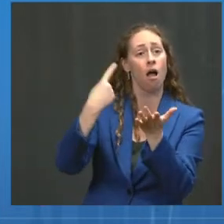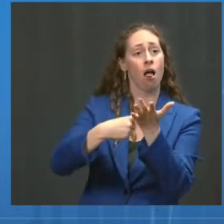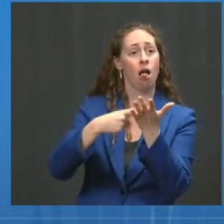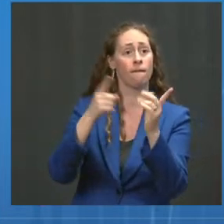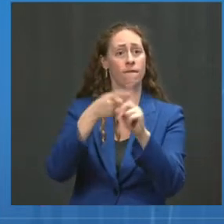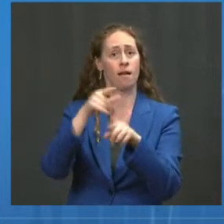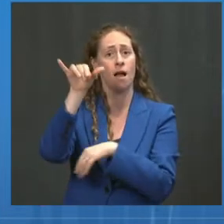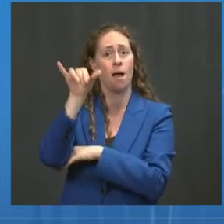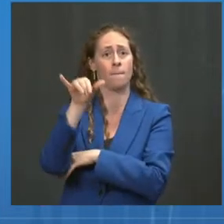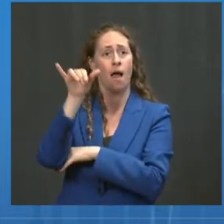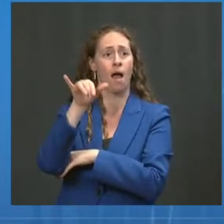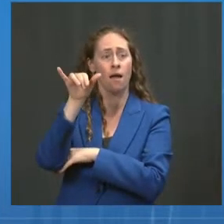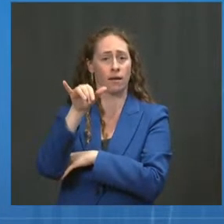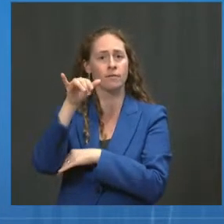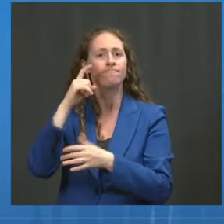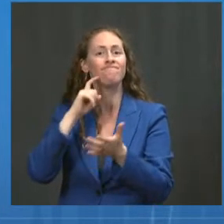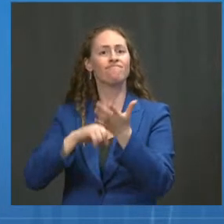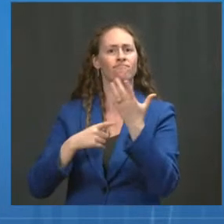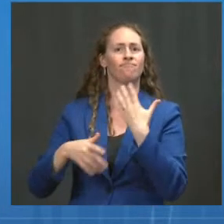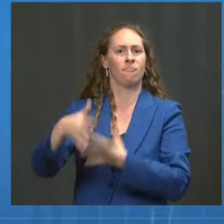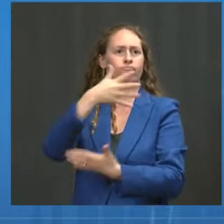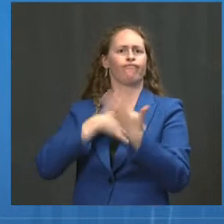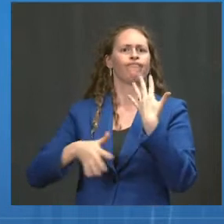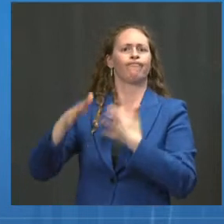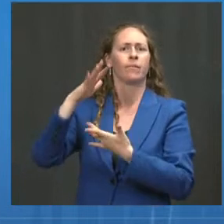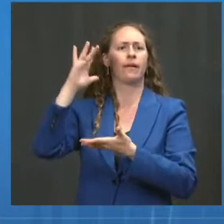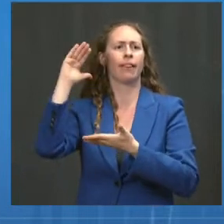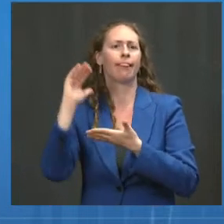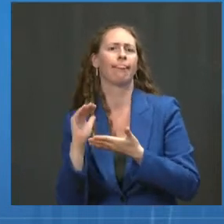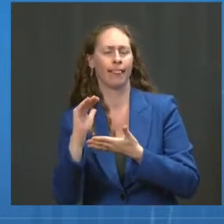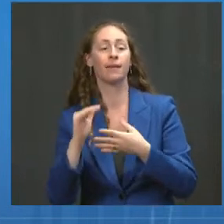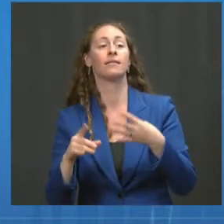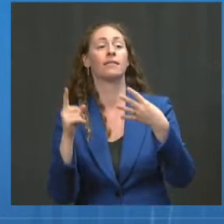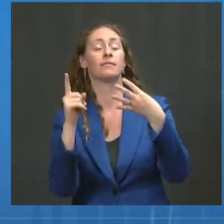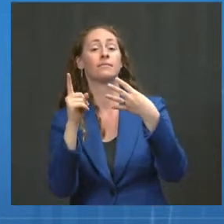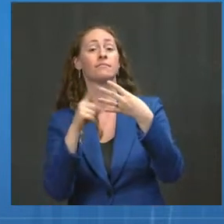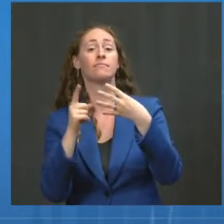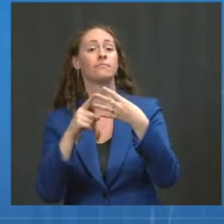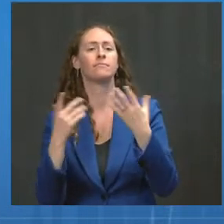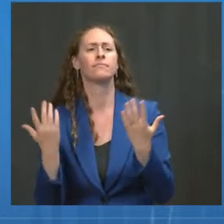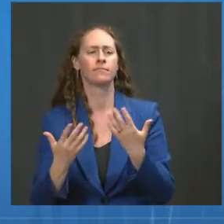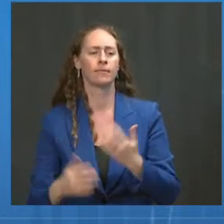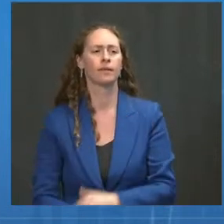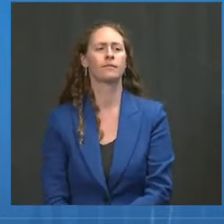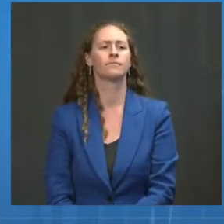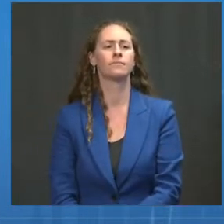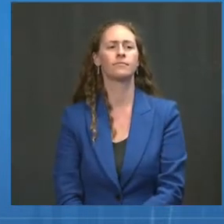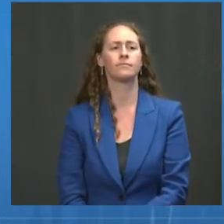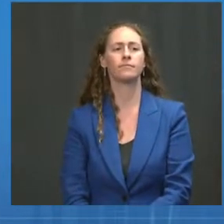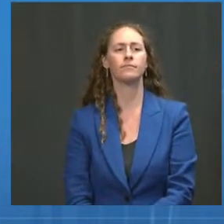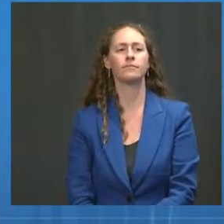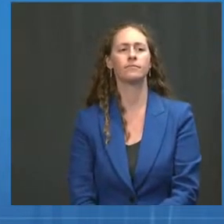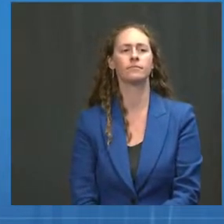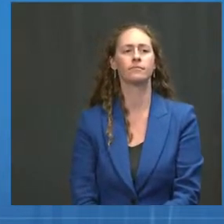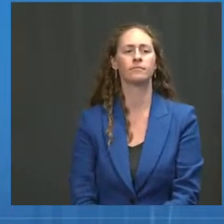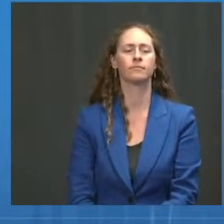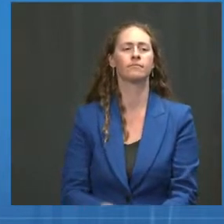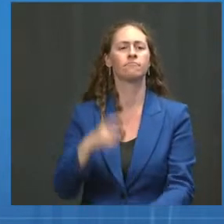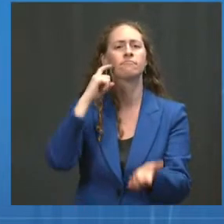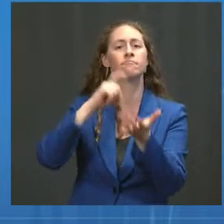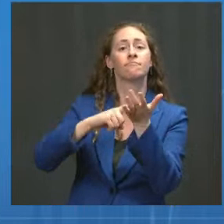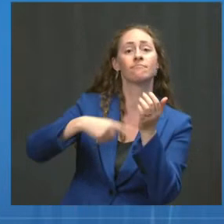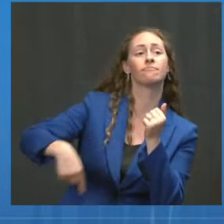Second, higher levels of antibody are associated with higher levels of efficacy of the